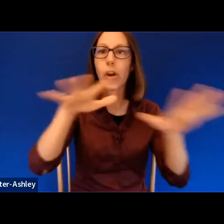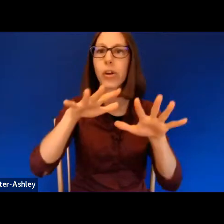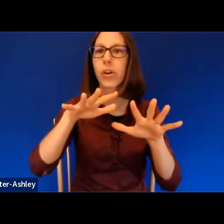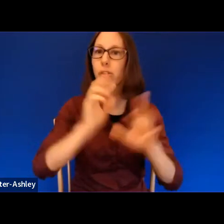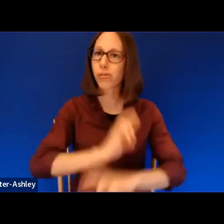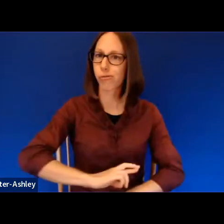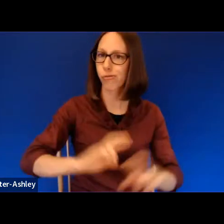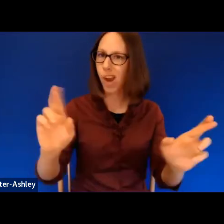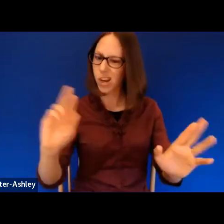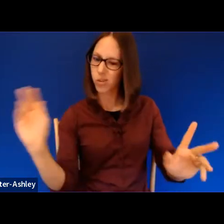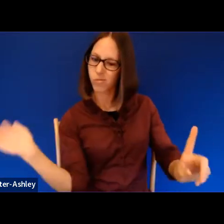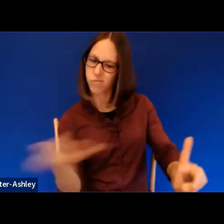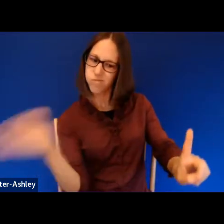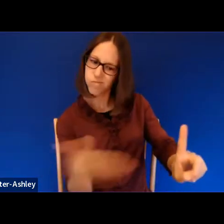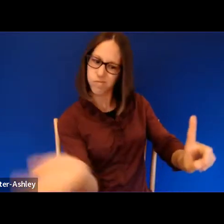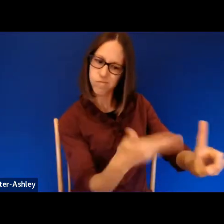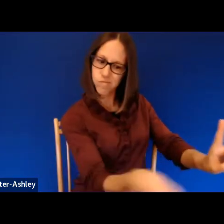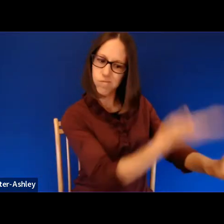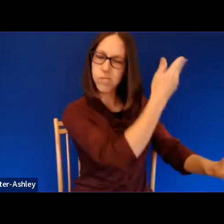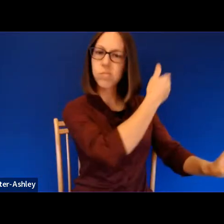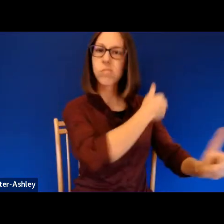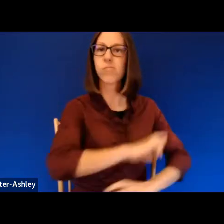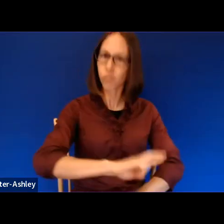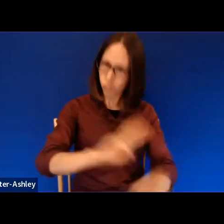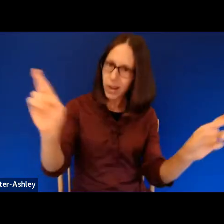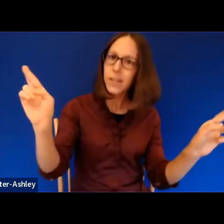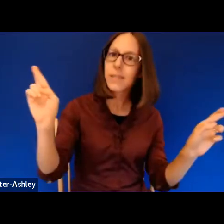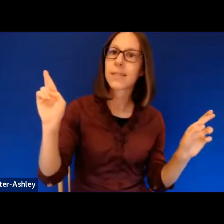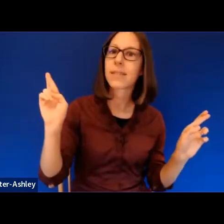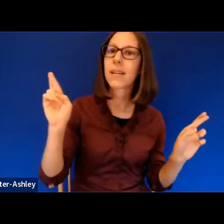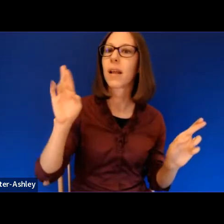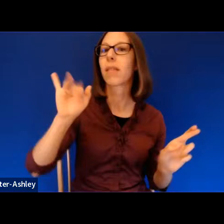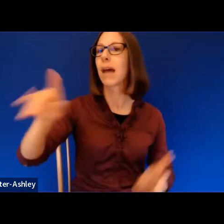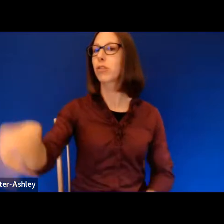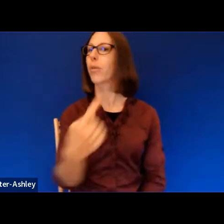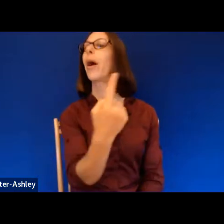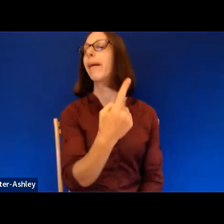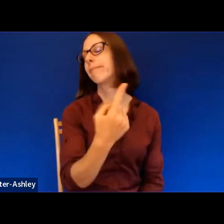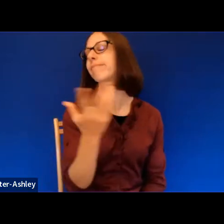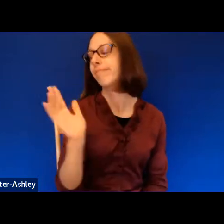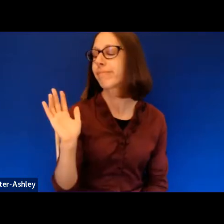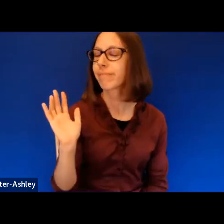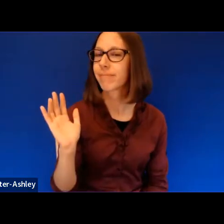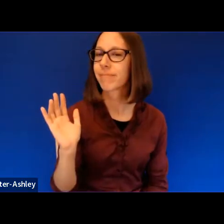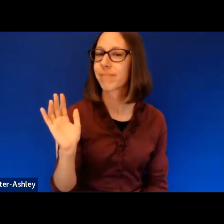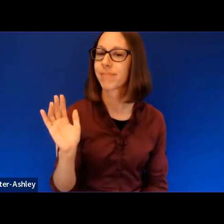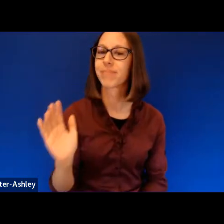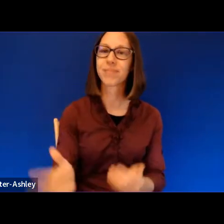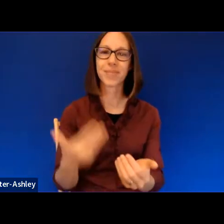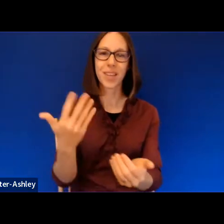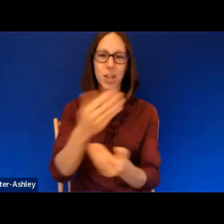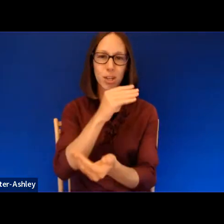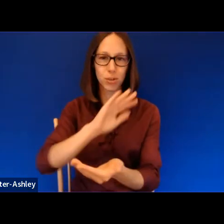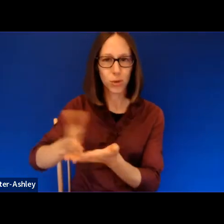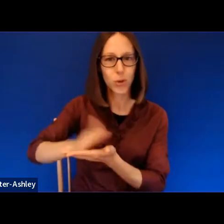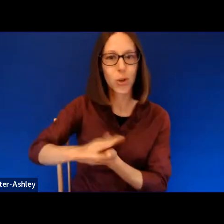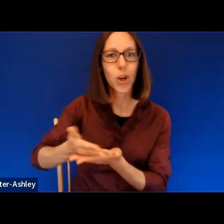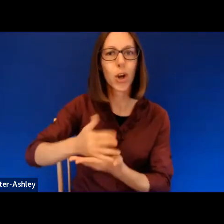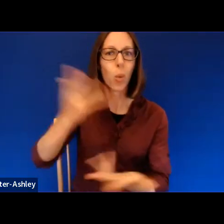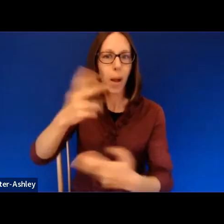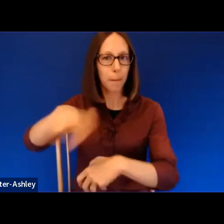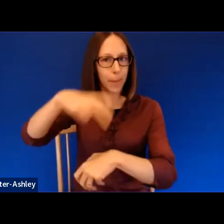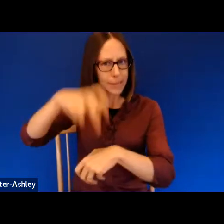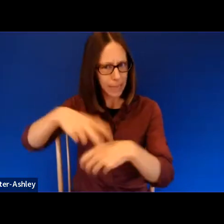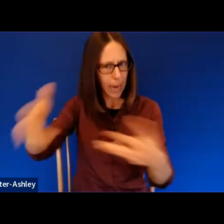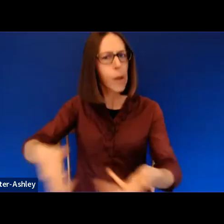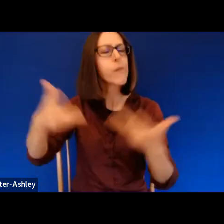whoop the daylights out of you. That's only a threat. Aunties will fix you potato salad and save